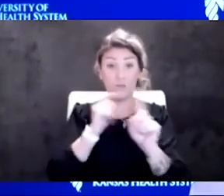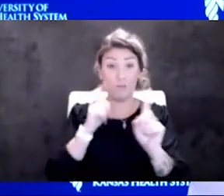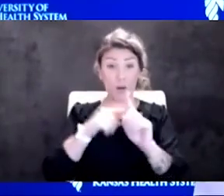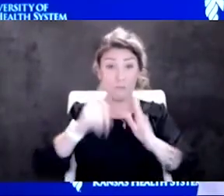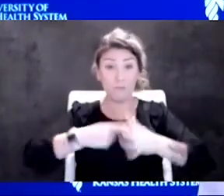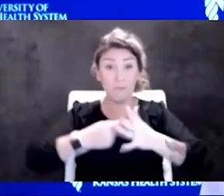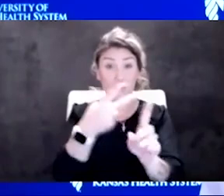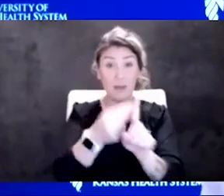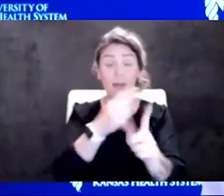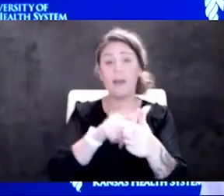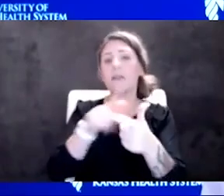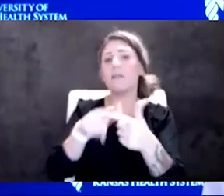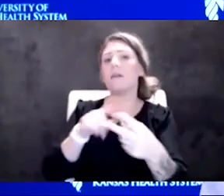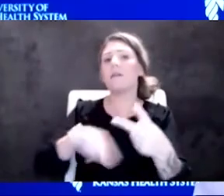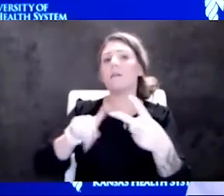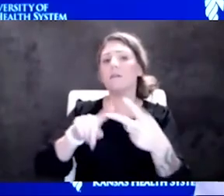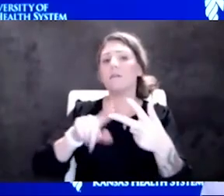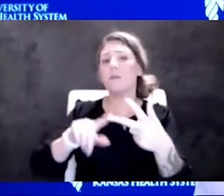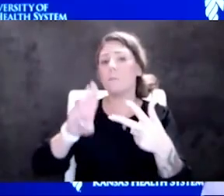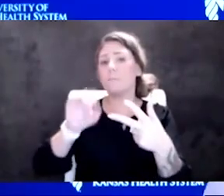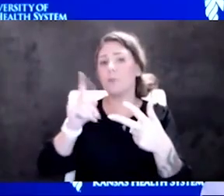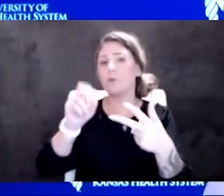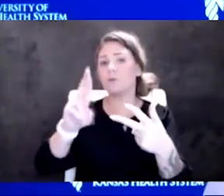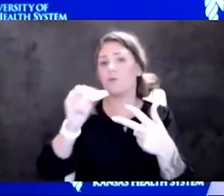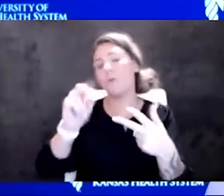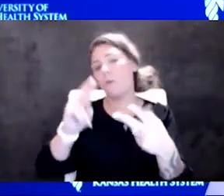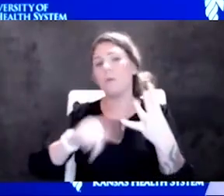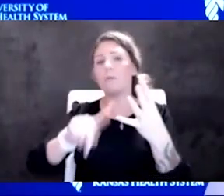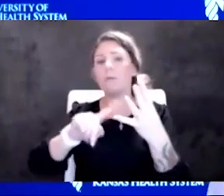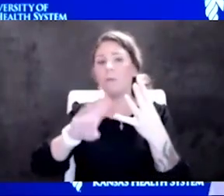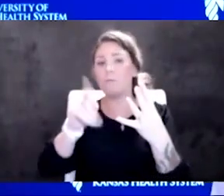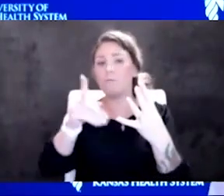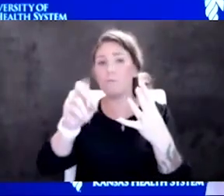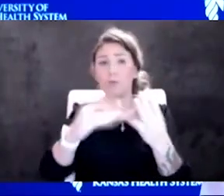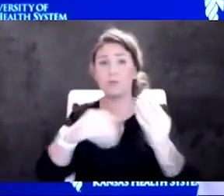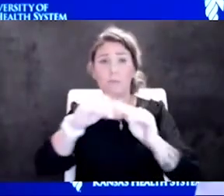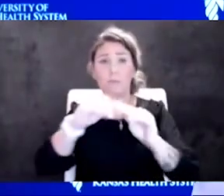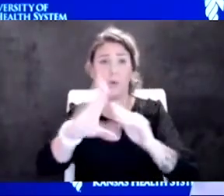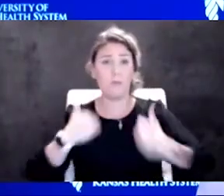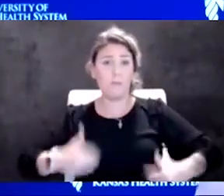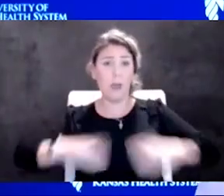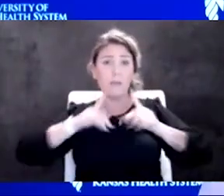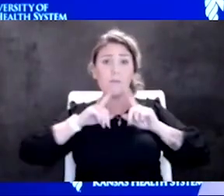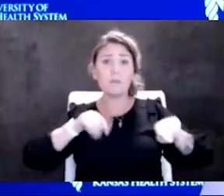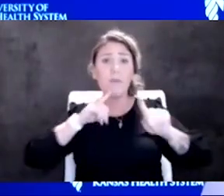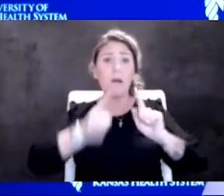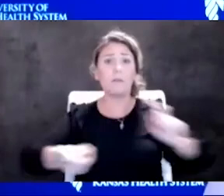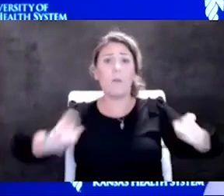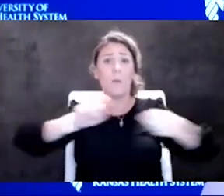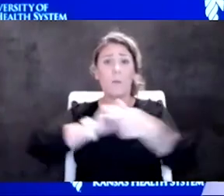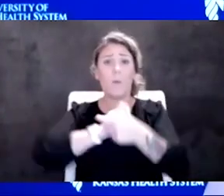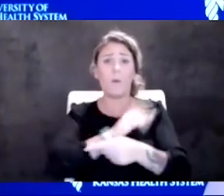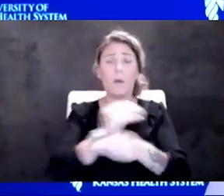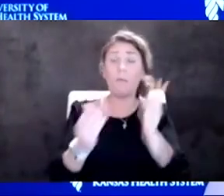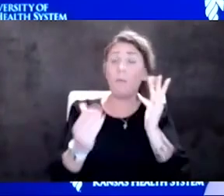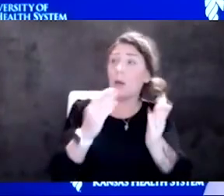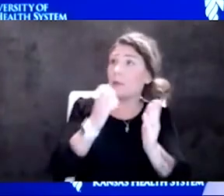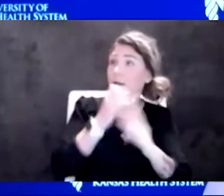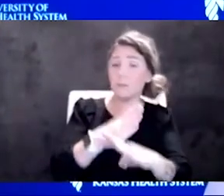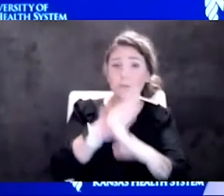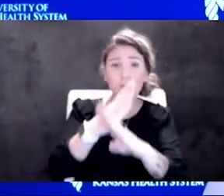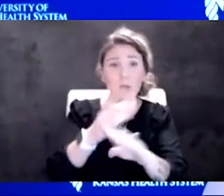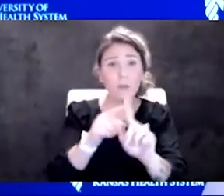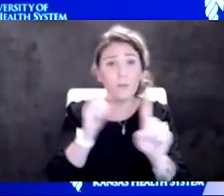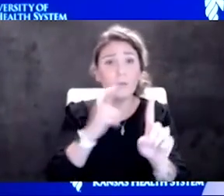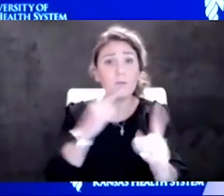dose, you are having a further evolution of your own immune responses. And although you may not be as protected as well against